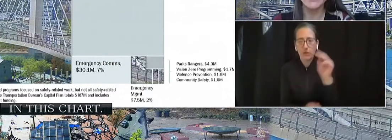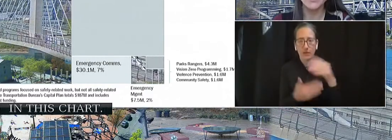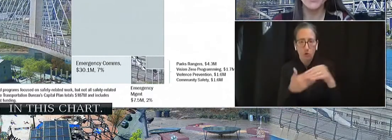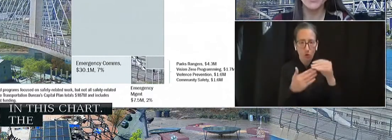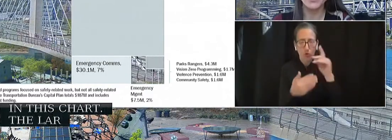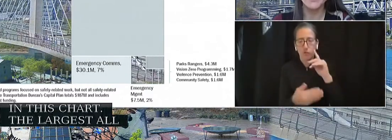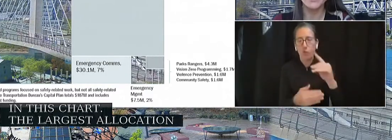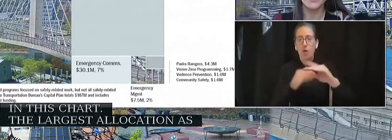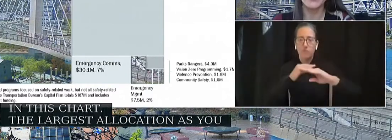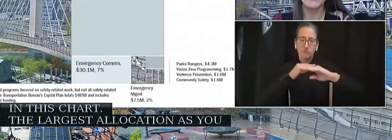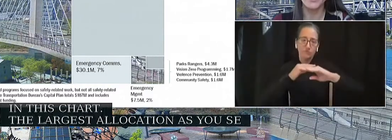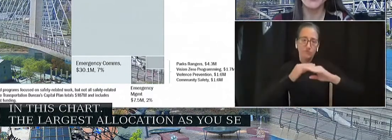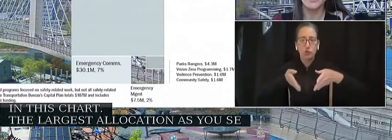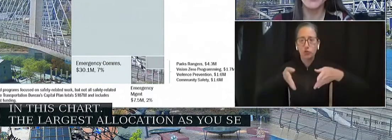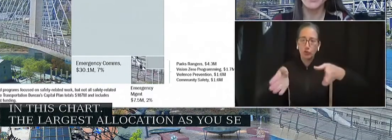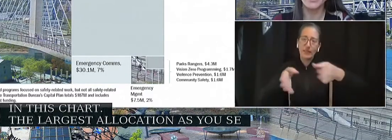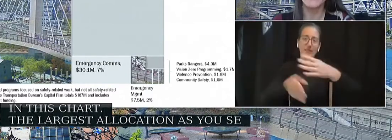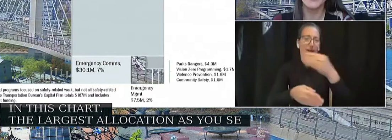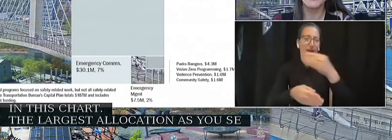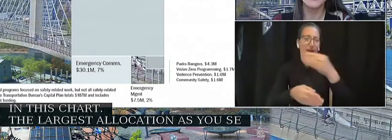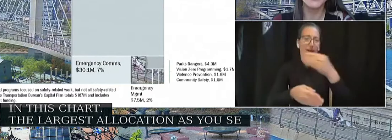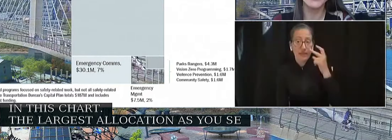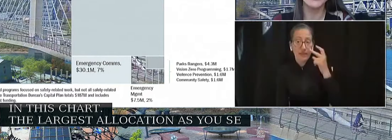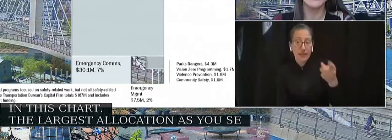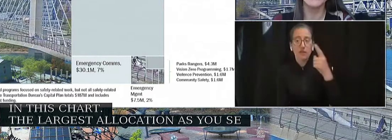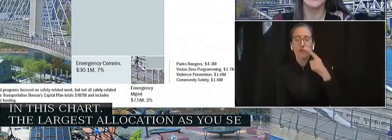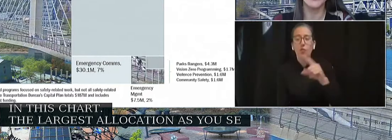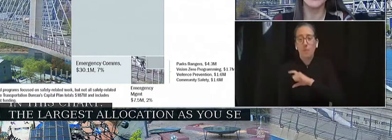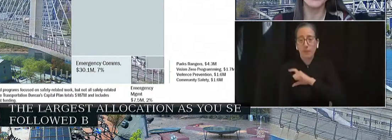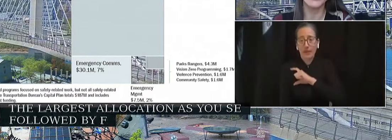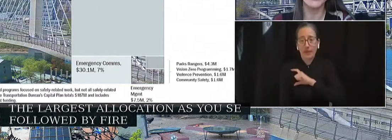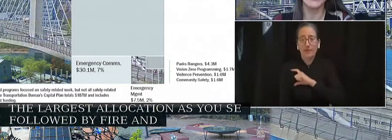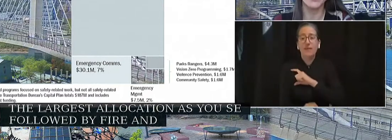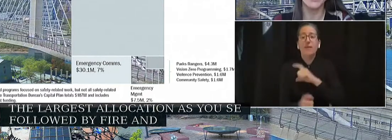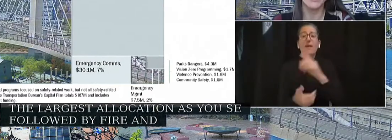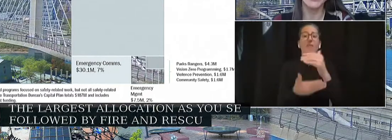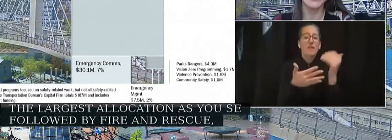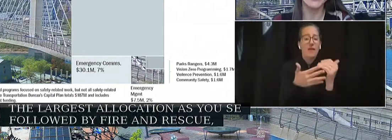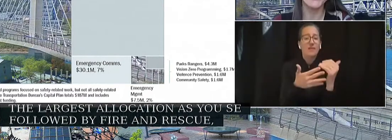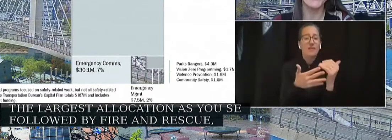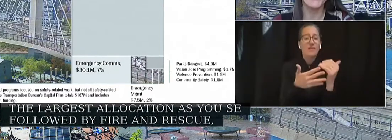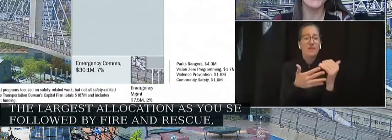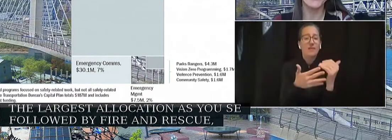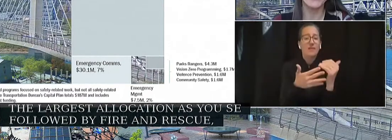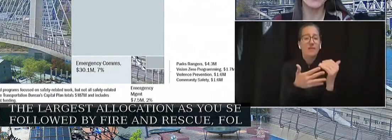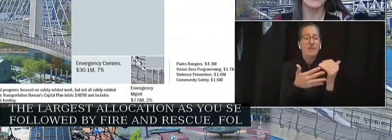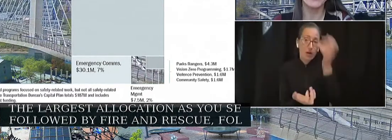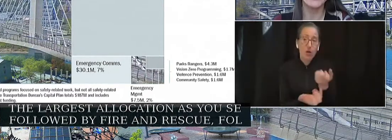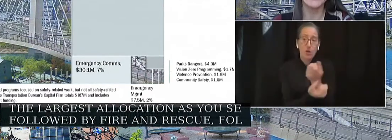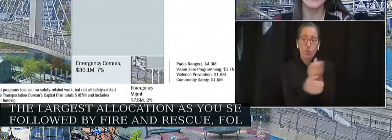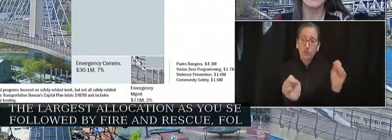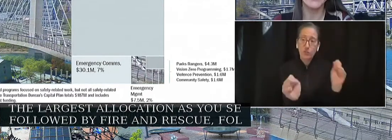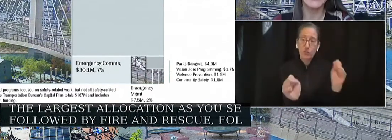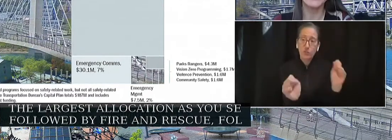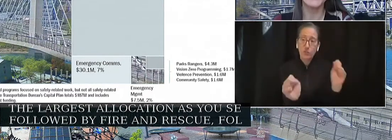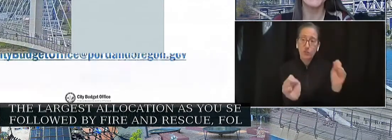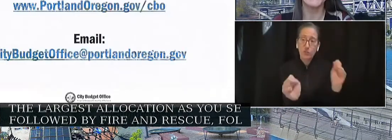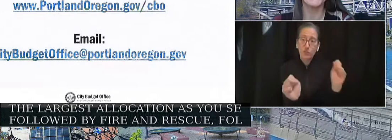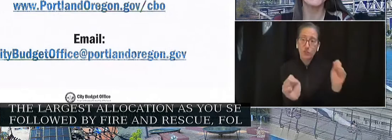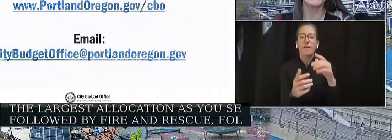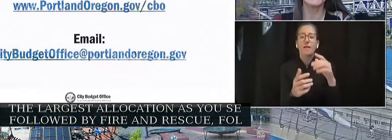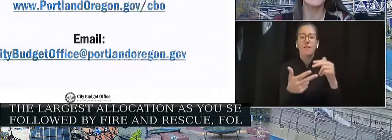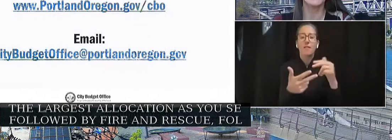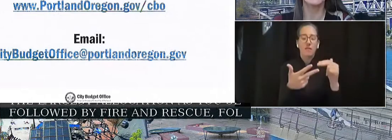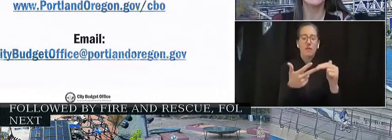see, is to the Portland Police Bureau, followed by Fire and Rescue, followed by Emergency Communications. Next slide, please.